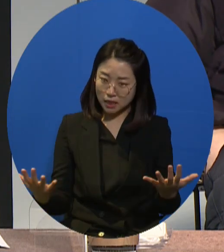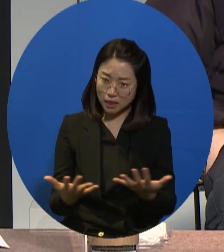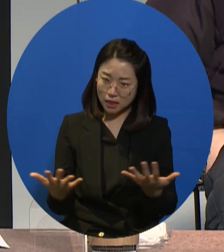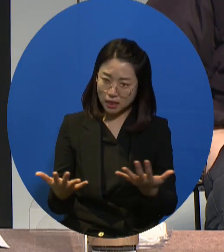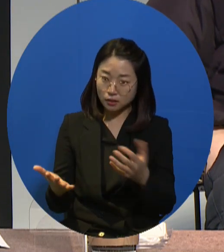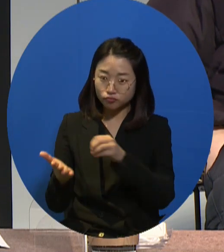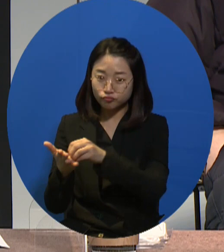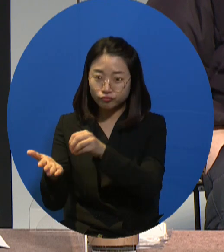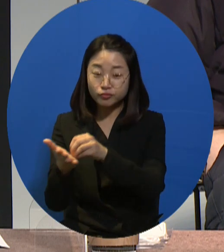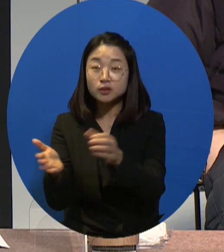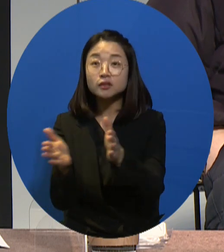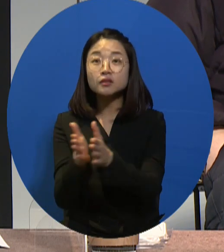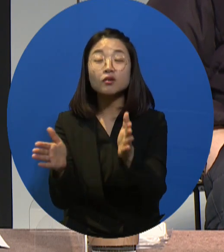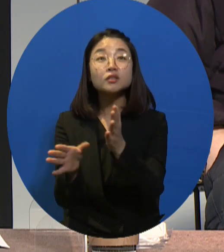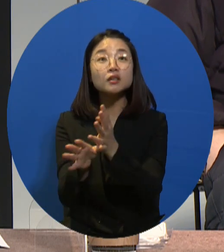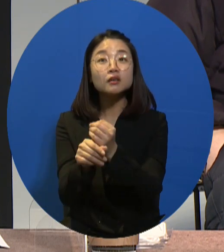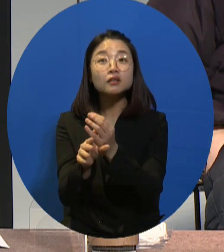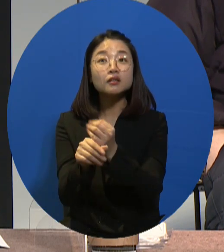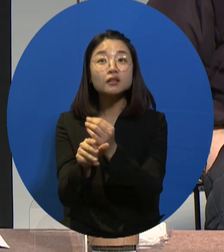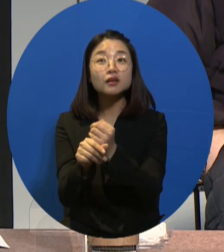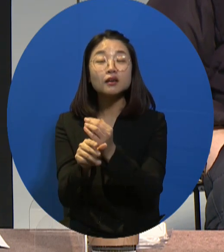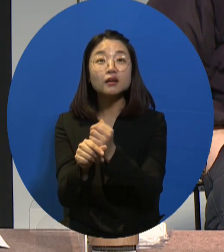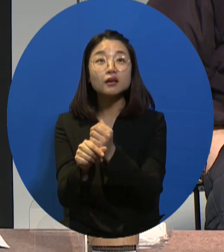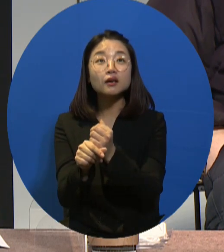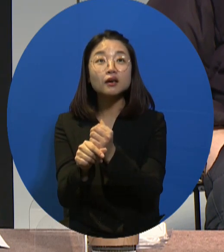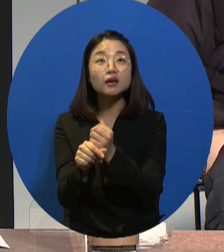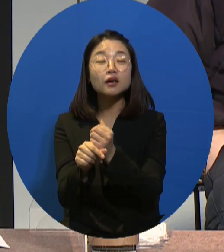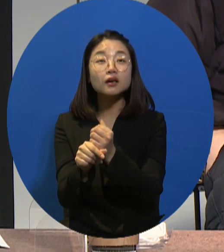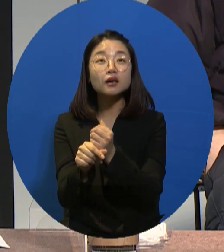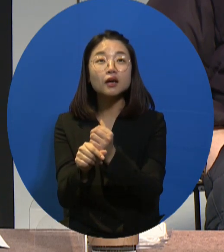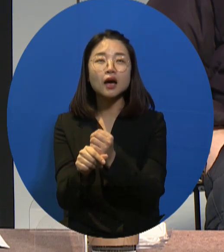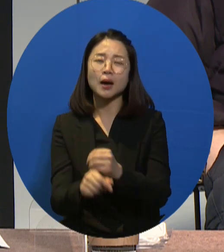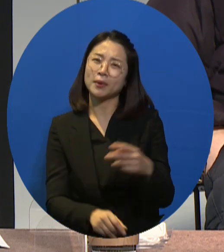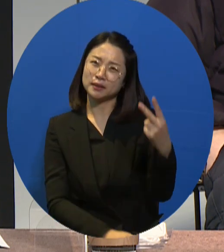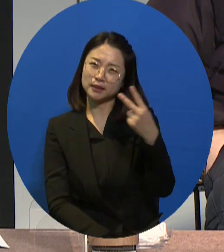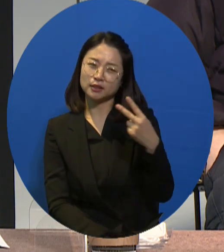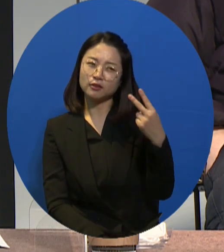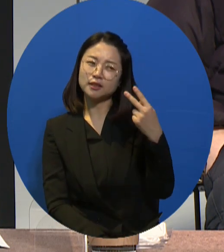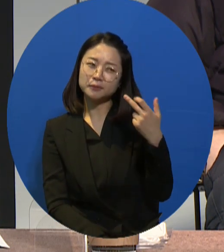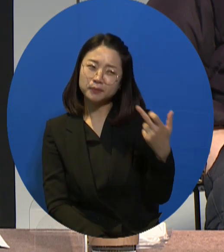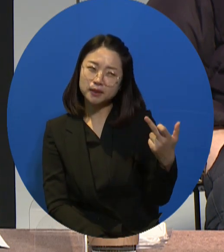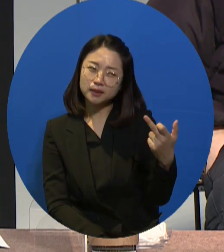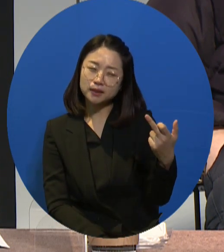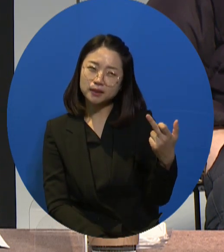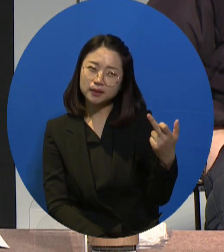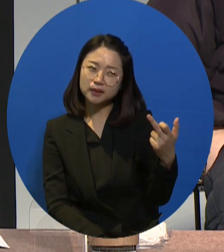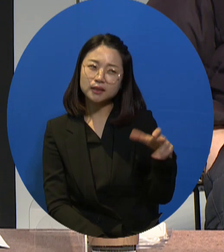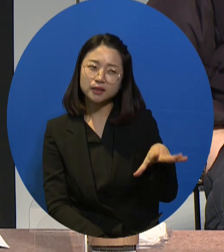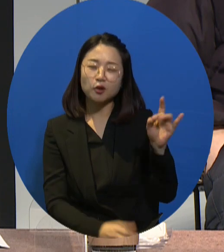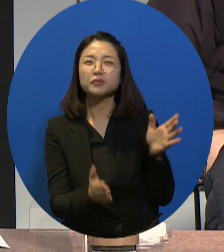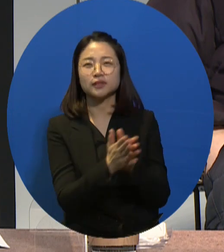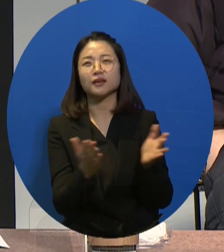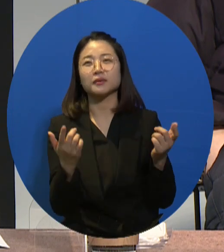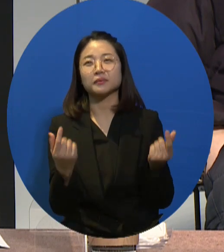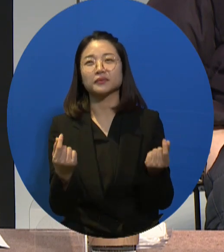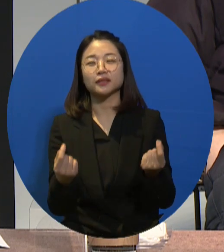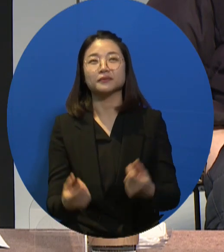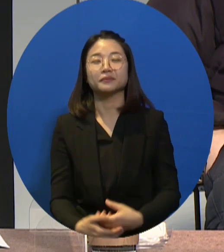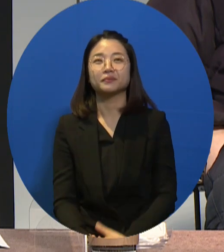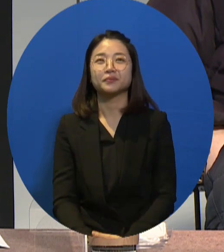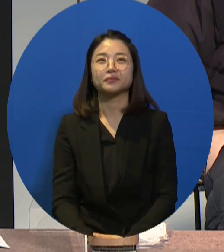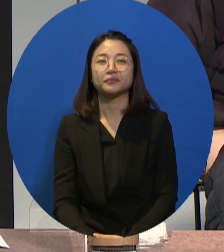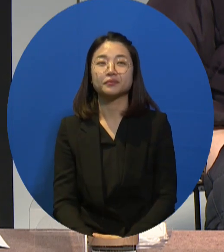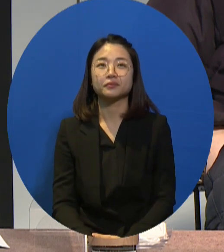for us. And we have continued to ask for the fact that we need to be guaranteed public citizen work. And I